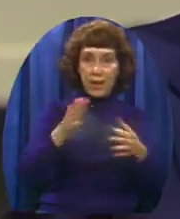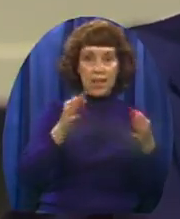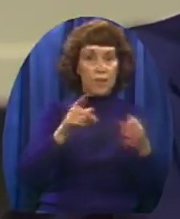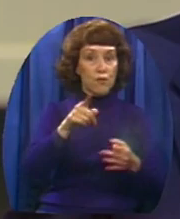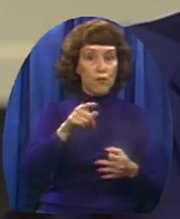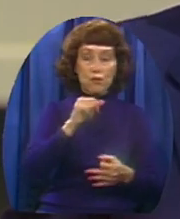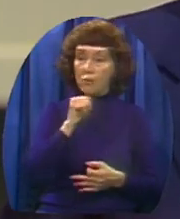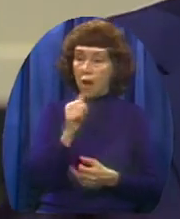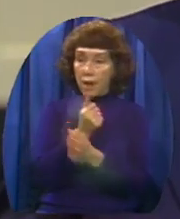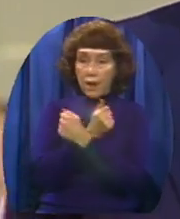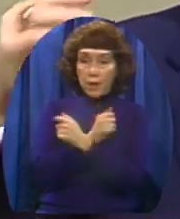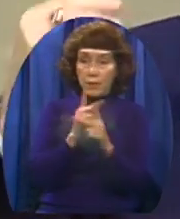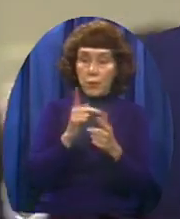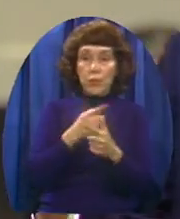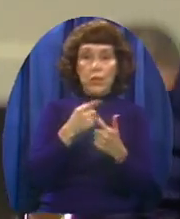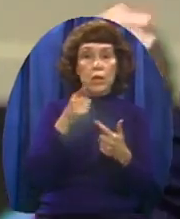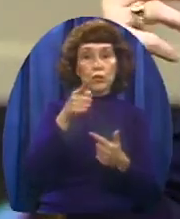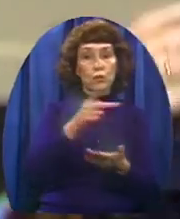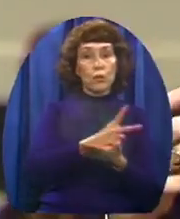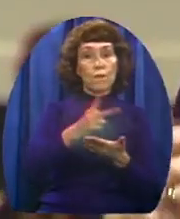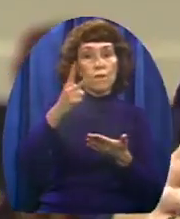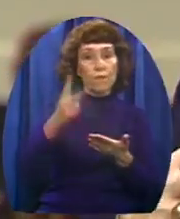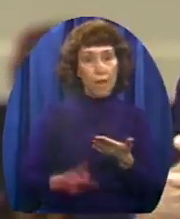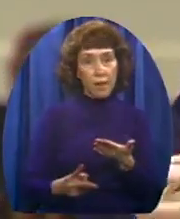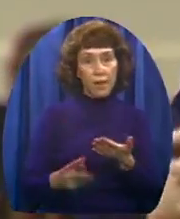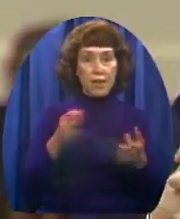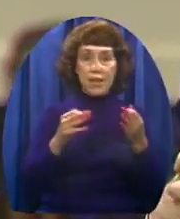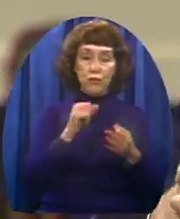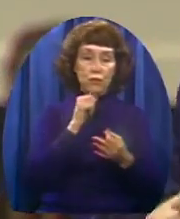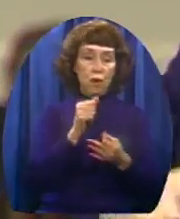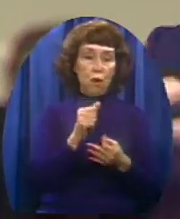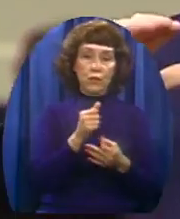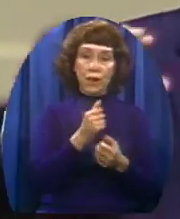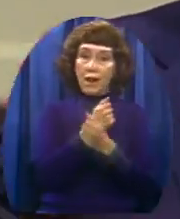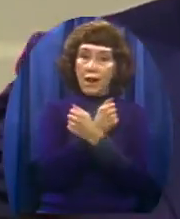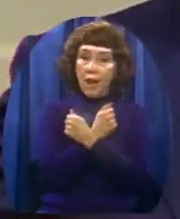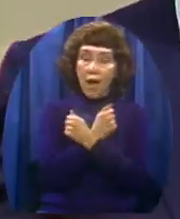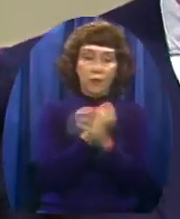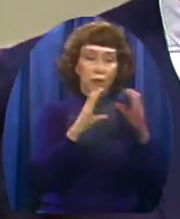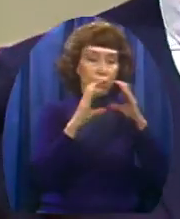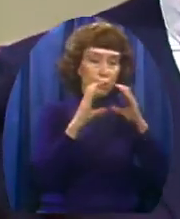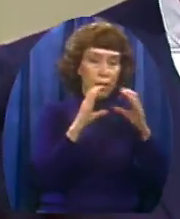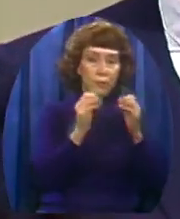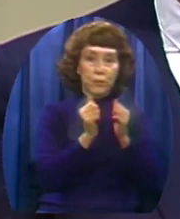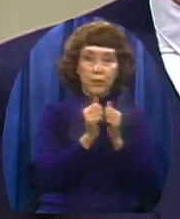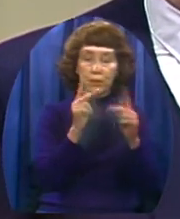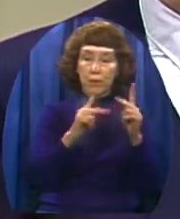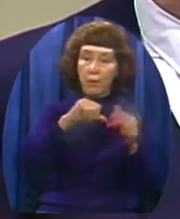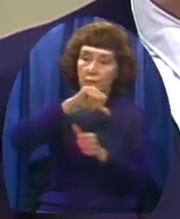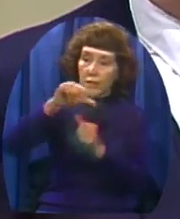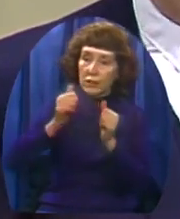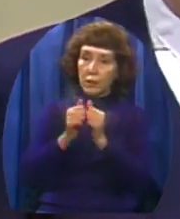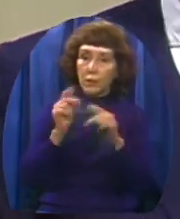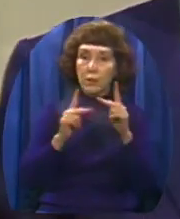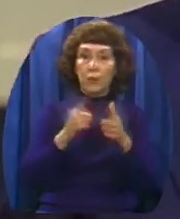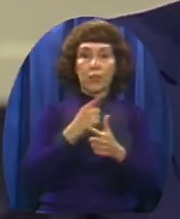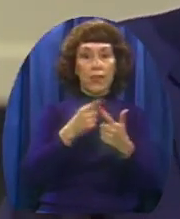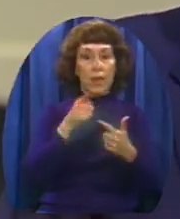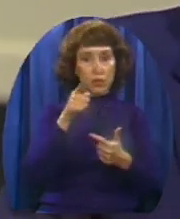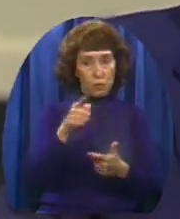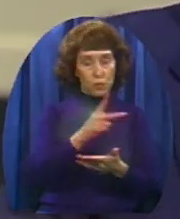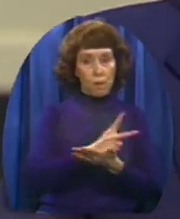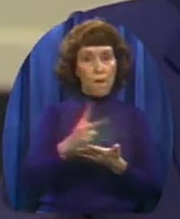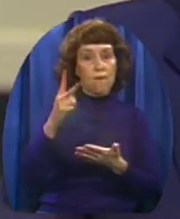a failure If you don't love being around people Communicating with people Relating to people You're a failure I know many